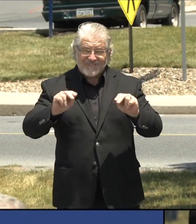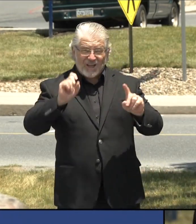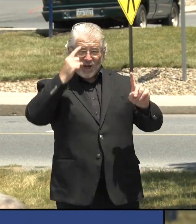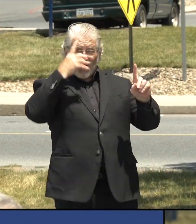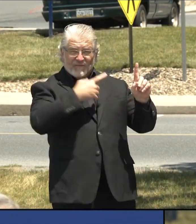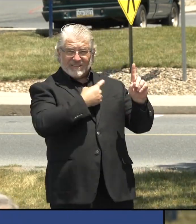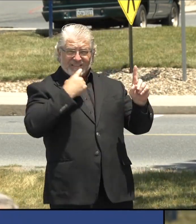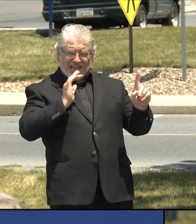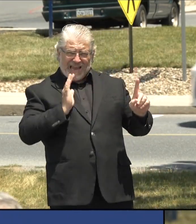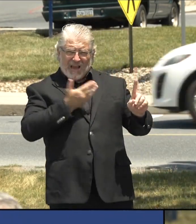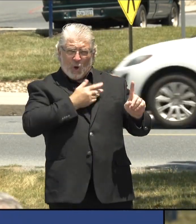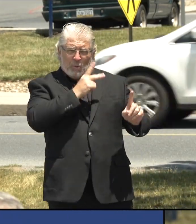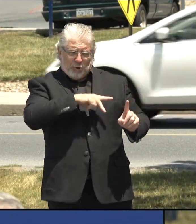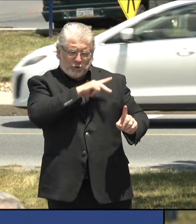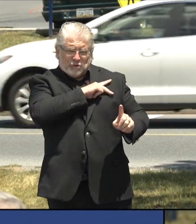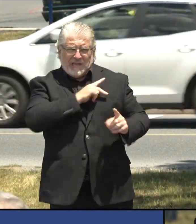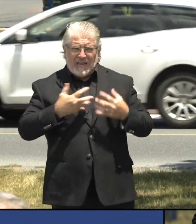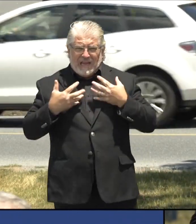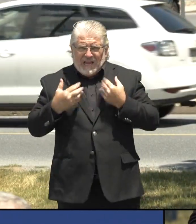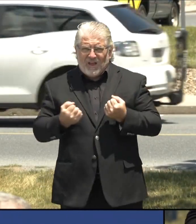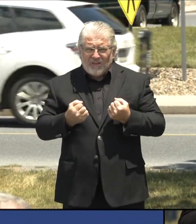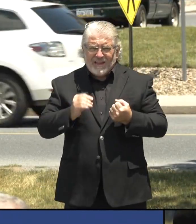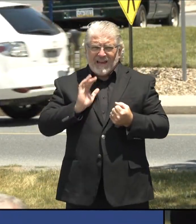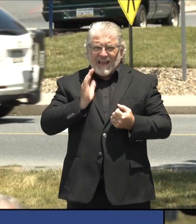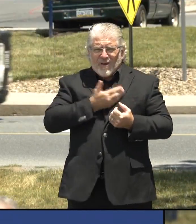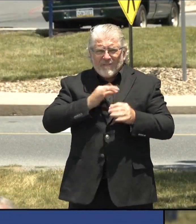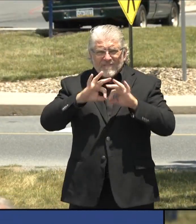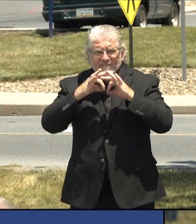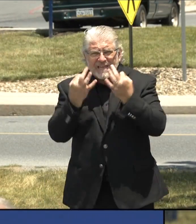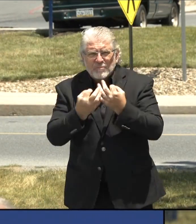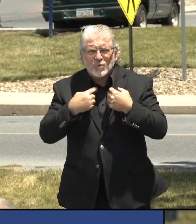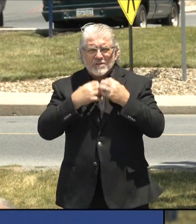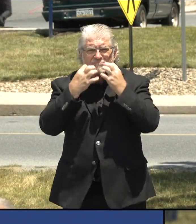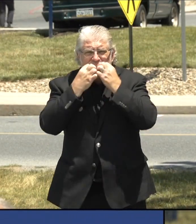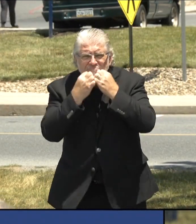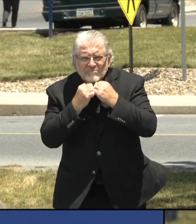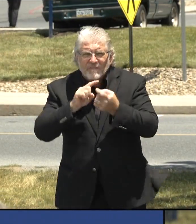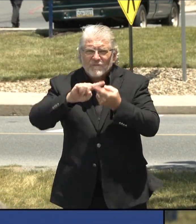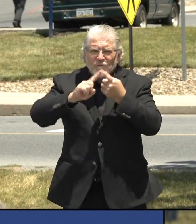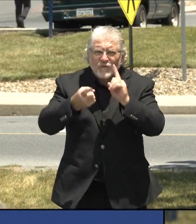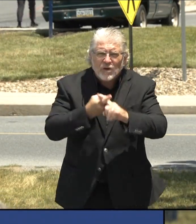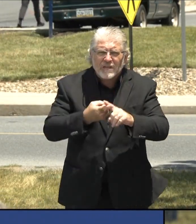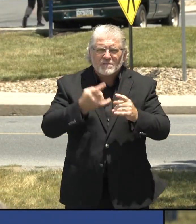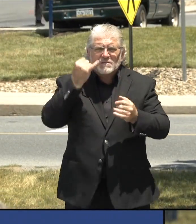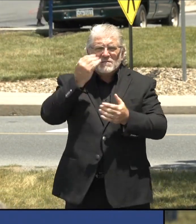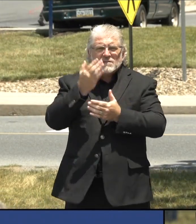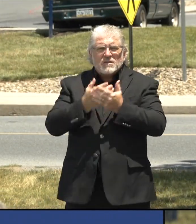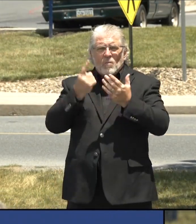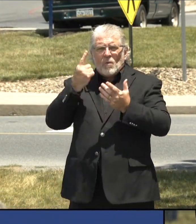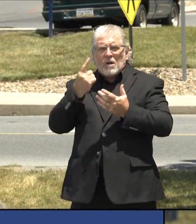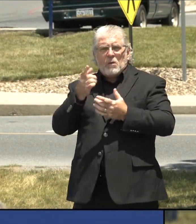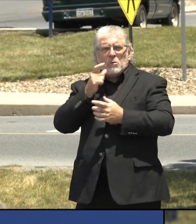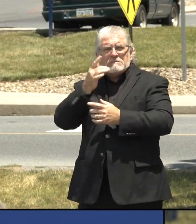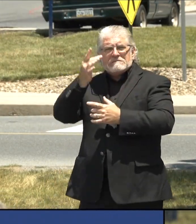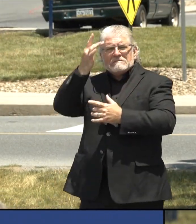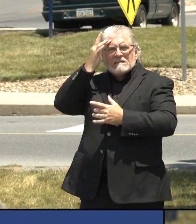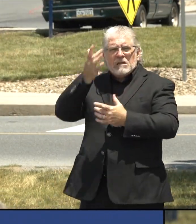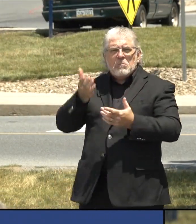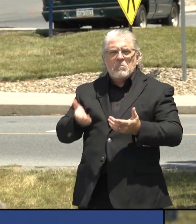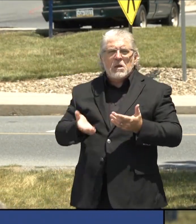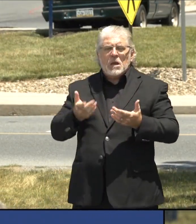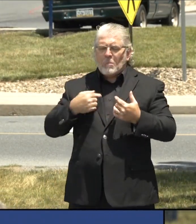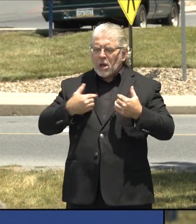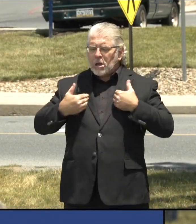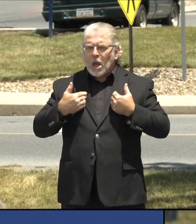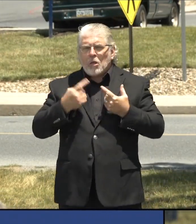health, but to the health of our loved ones. So if someone, as he said, that might get sick might be in a younger age group that is not